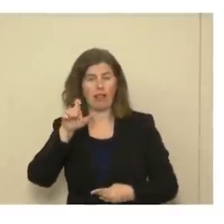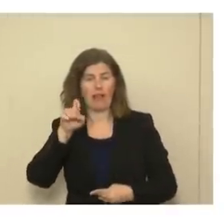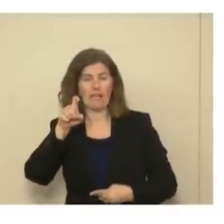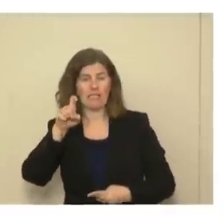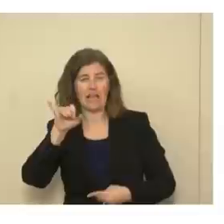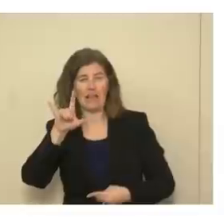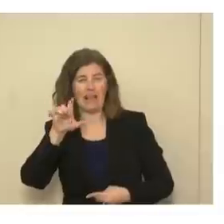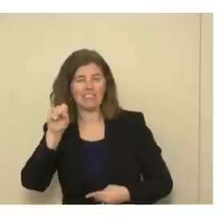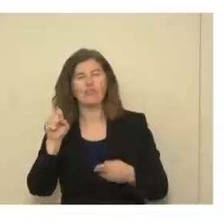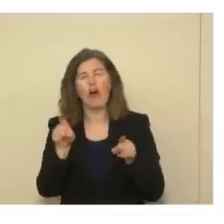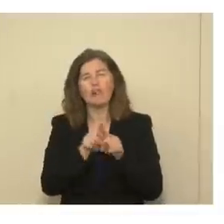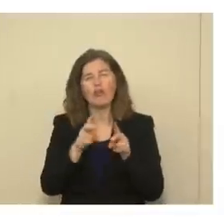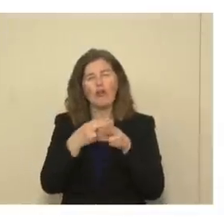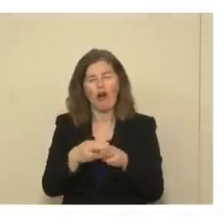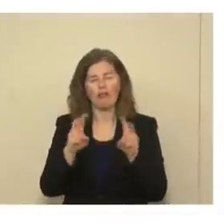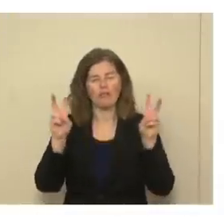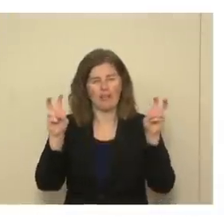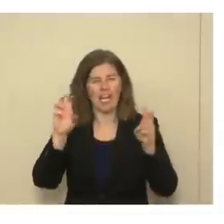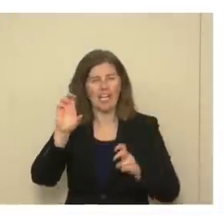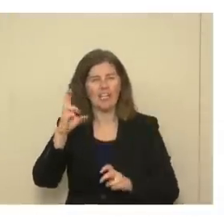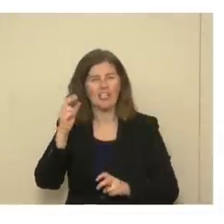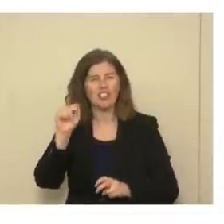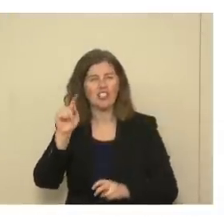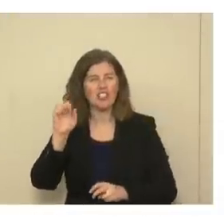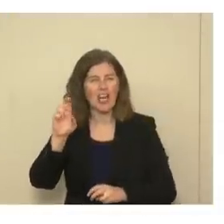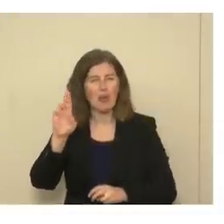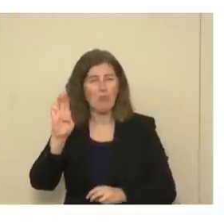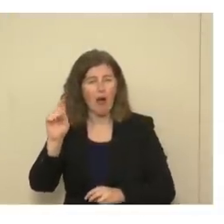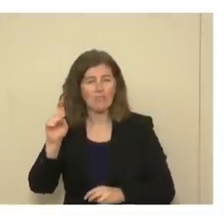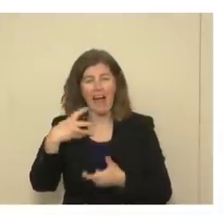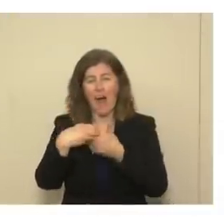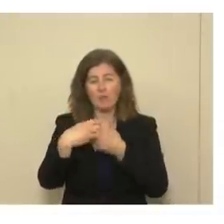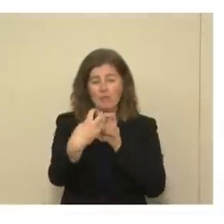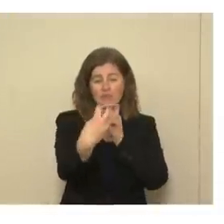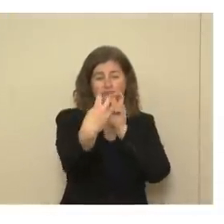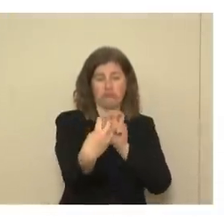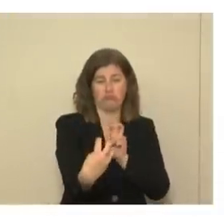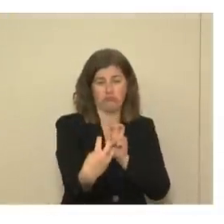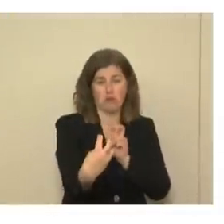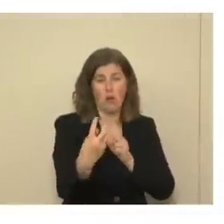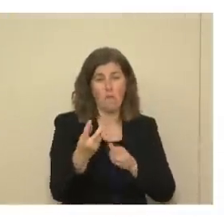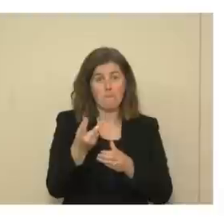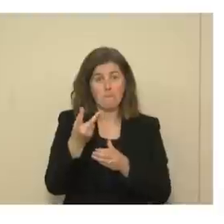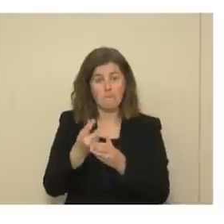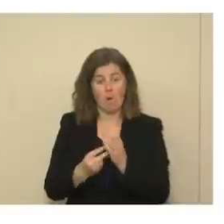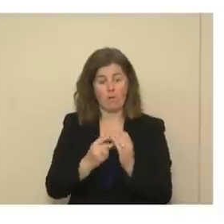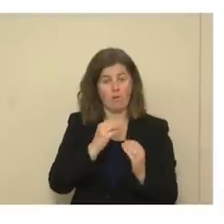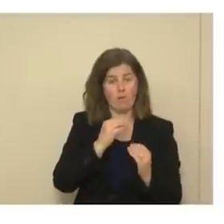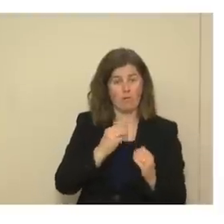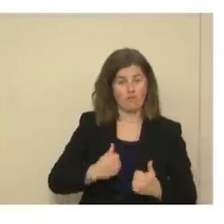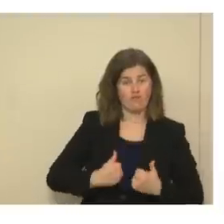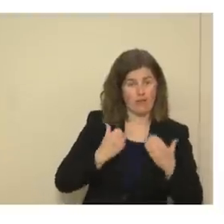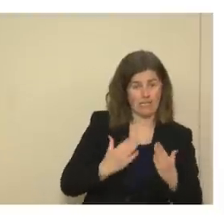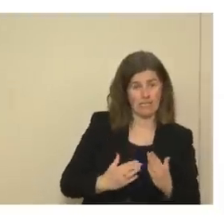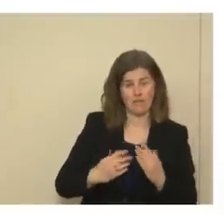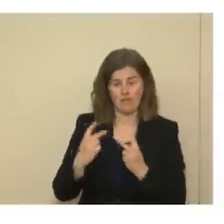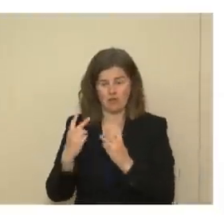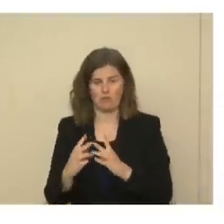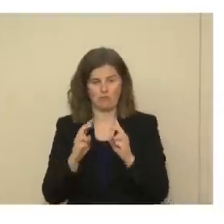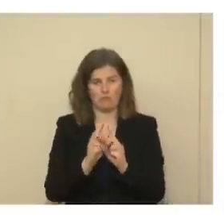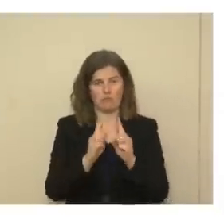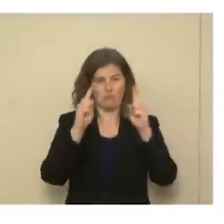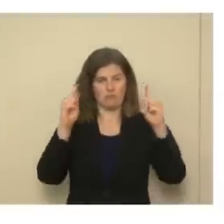as chatterboxes. We want both residents and the visitor to be six feet apart with